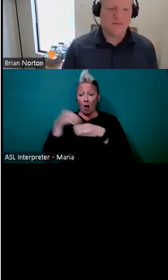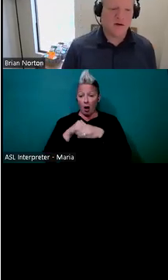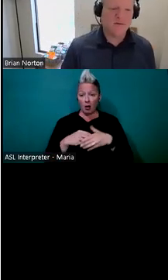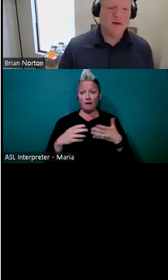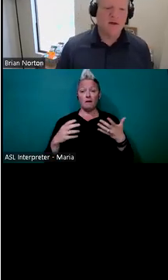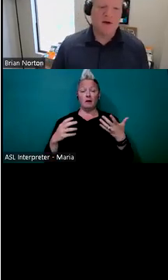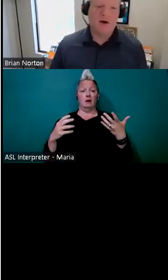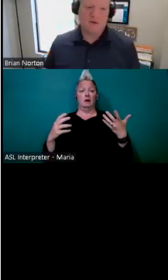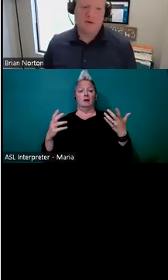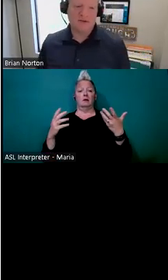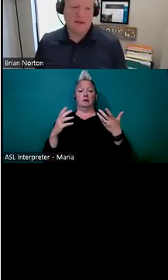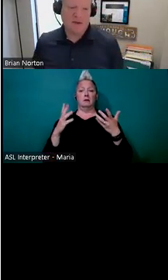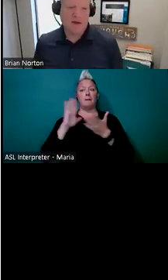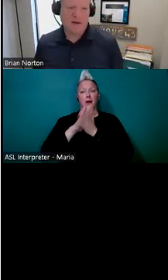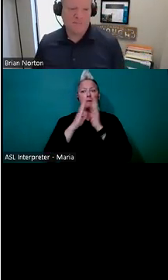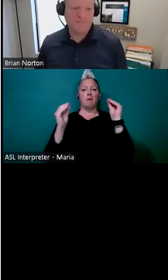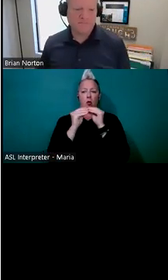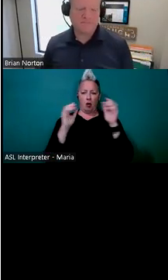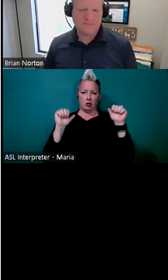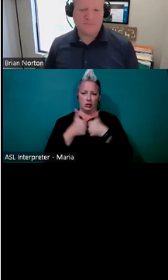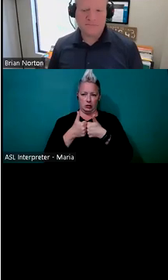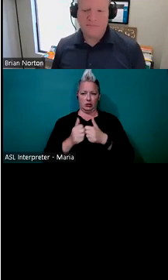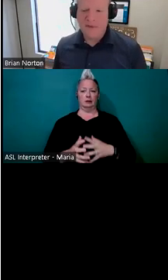that are involved, the harder this can become. Um,